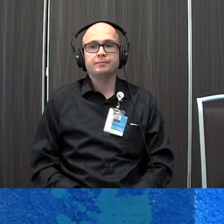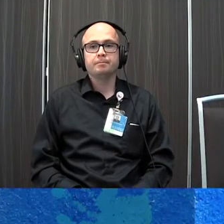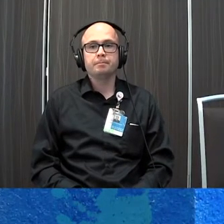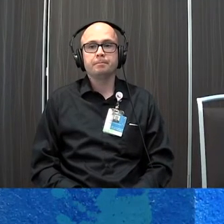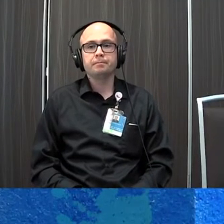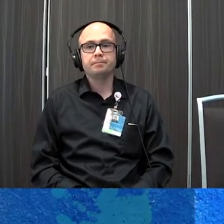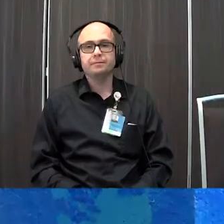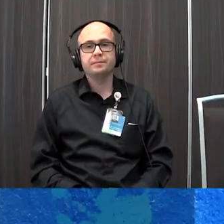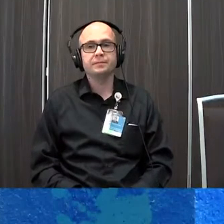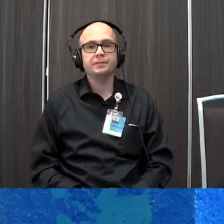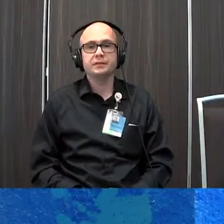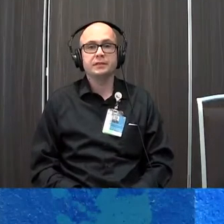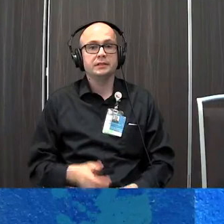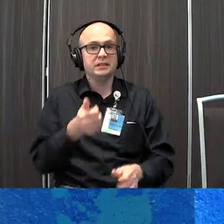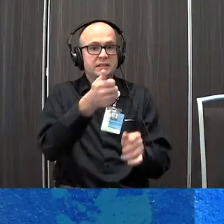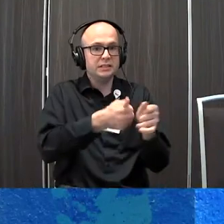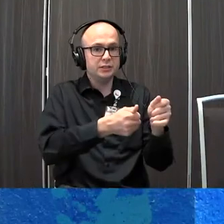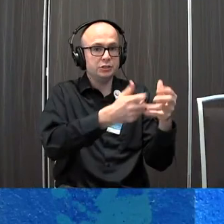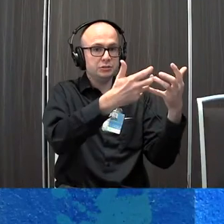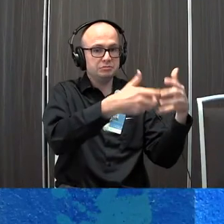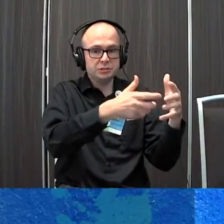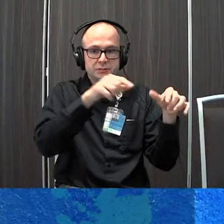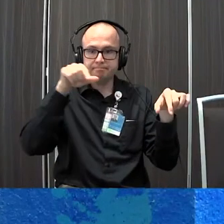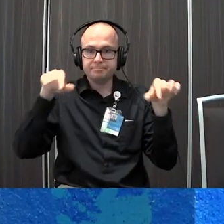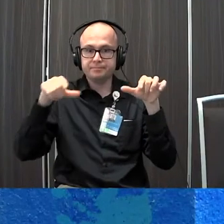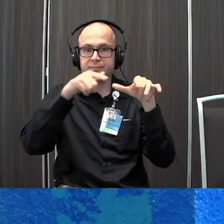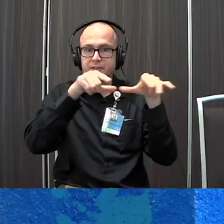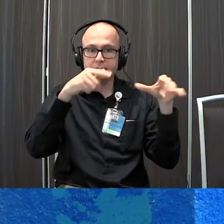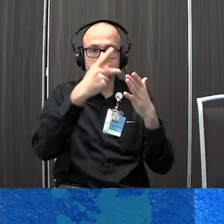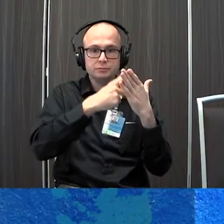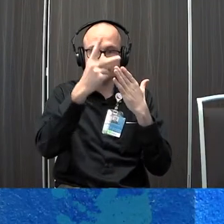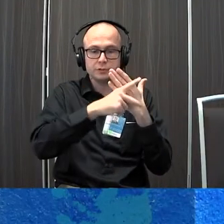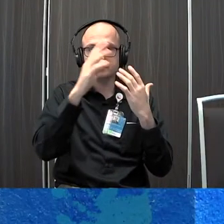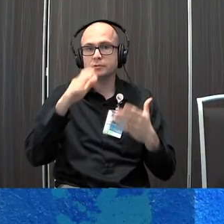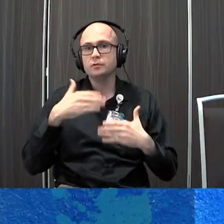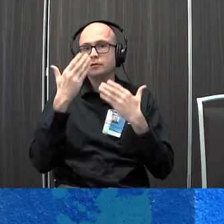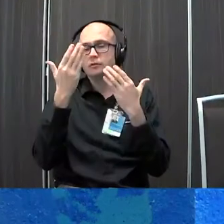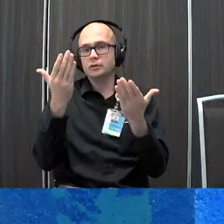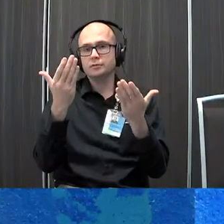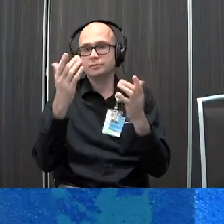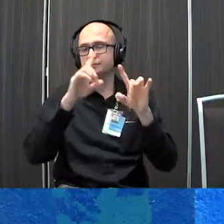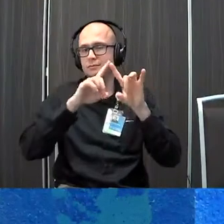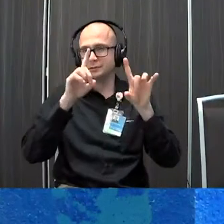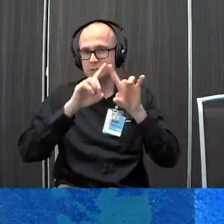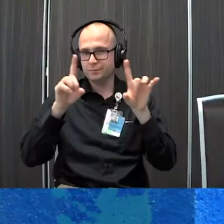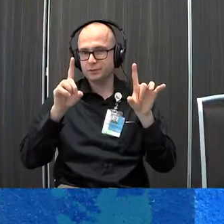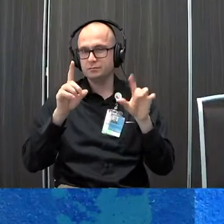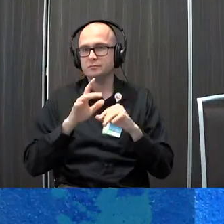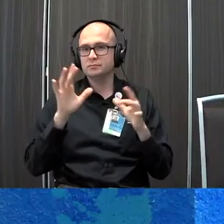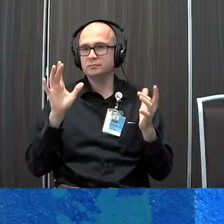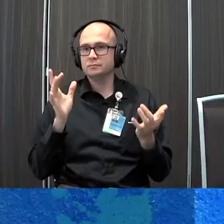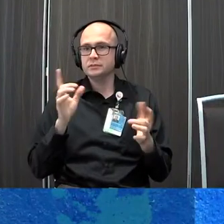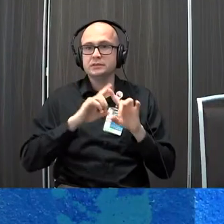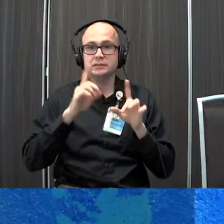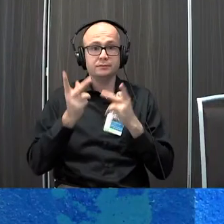each different device and each different language program offers is slightly different so there are different